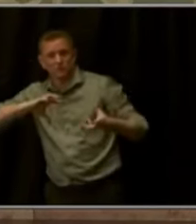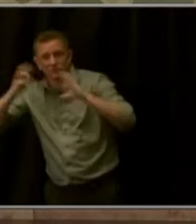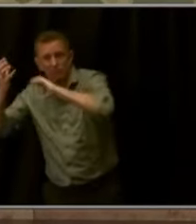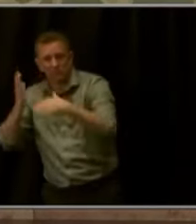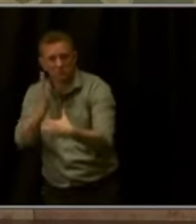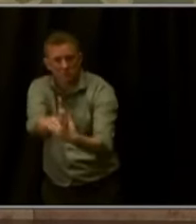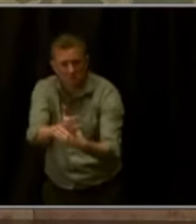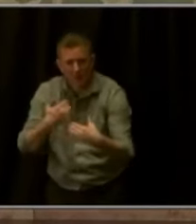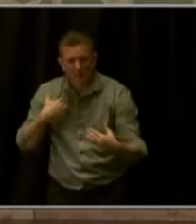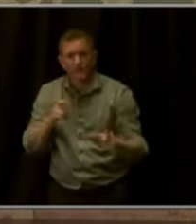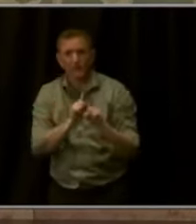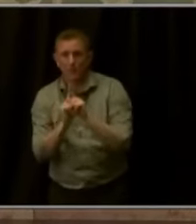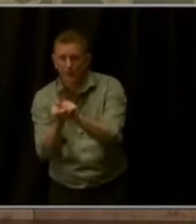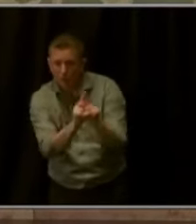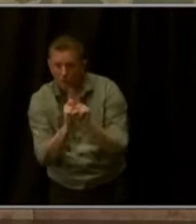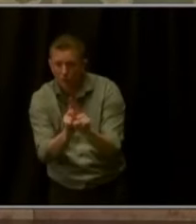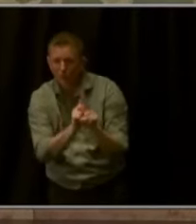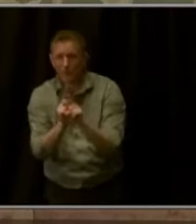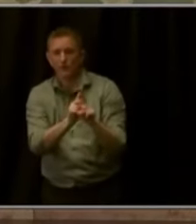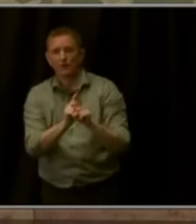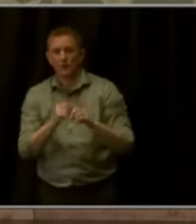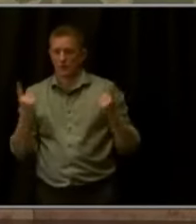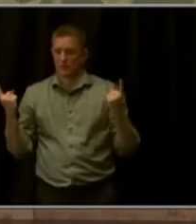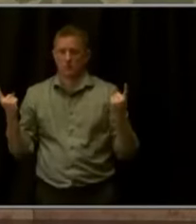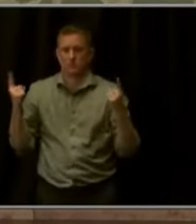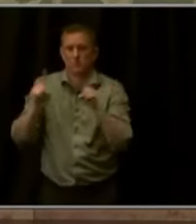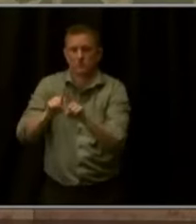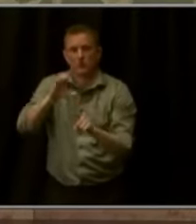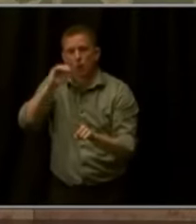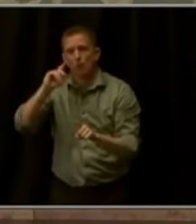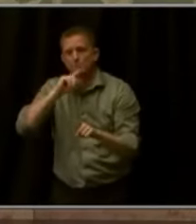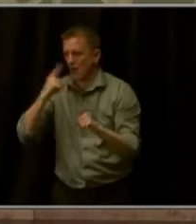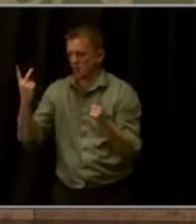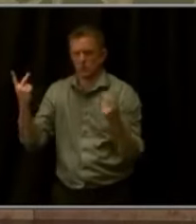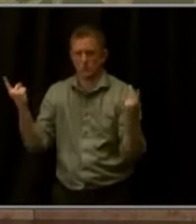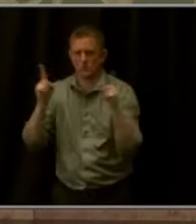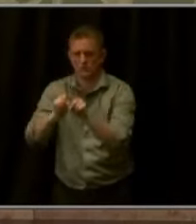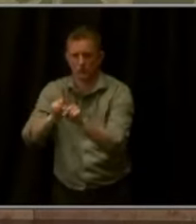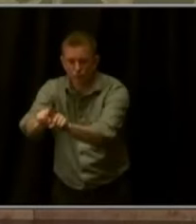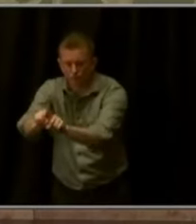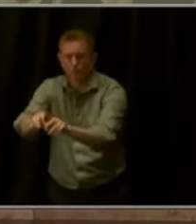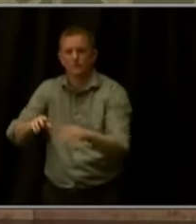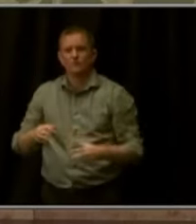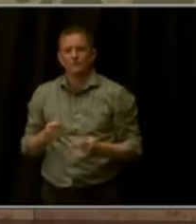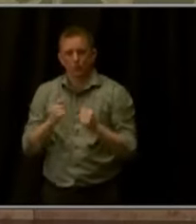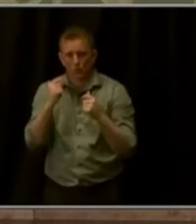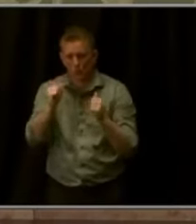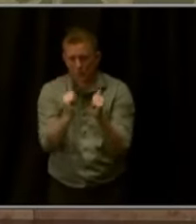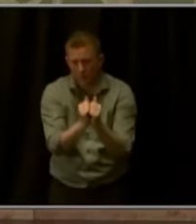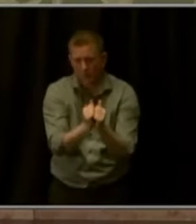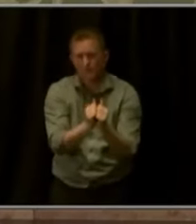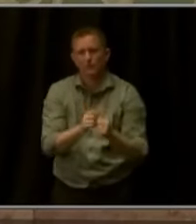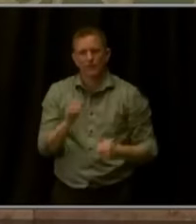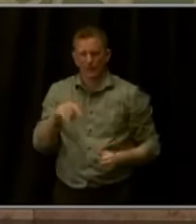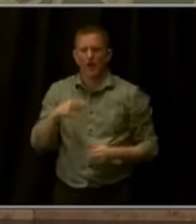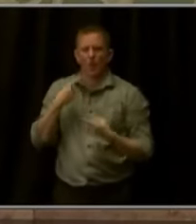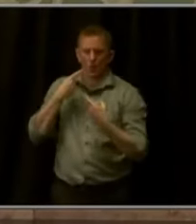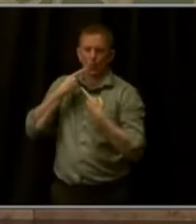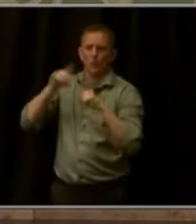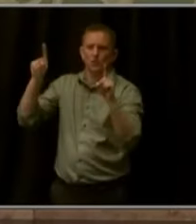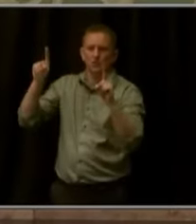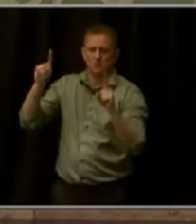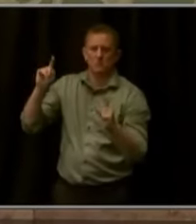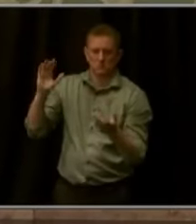co-response models, and recovery housing, to name a few data-driven models that work. Early data shows a downward